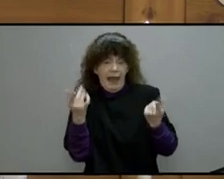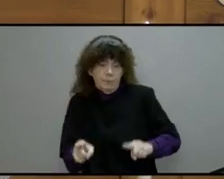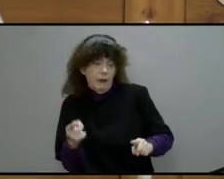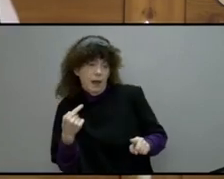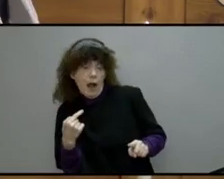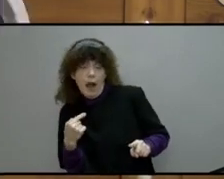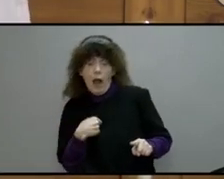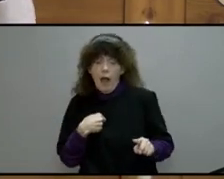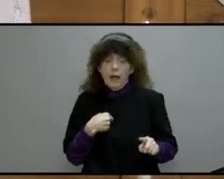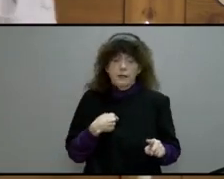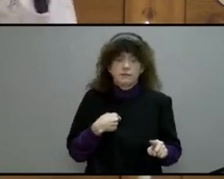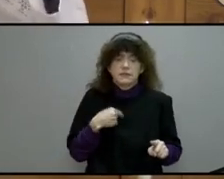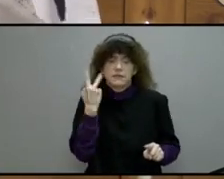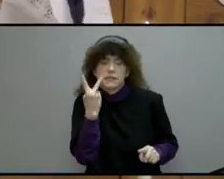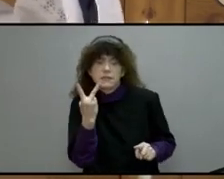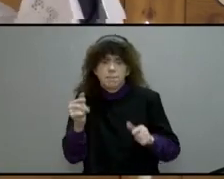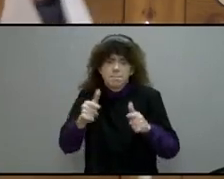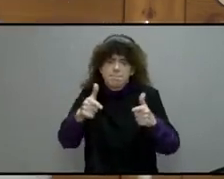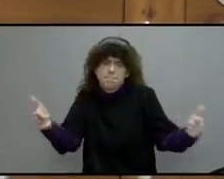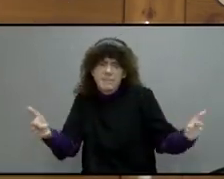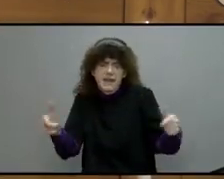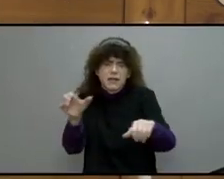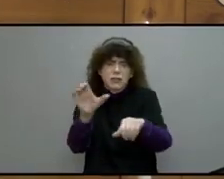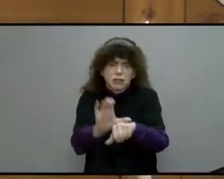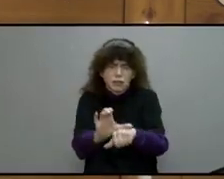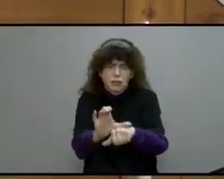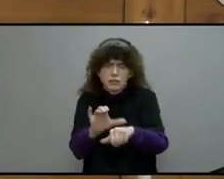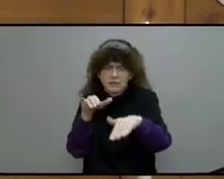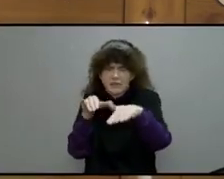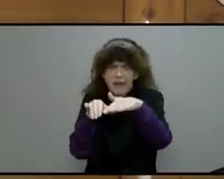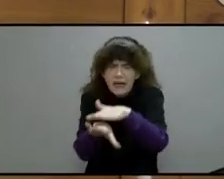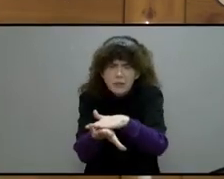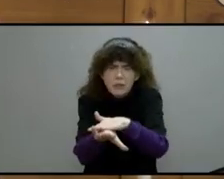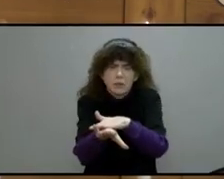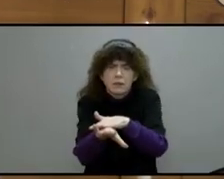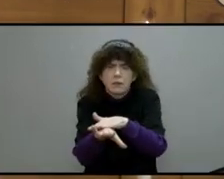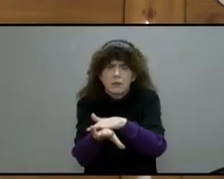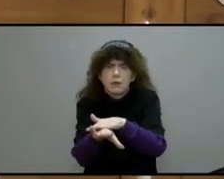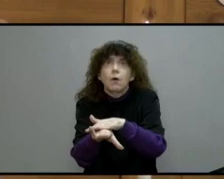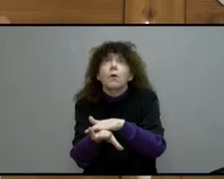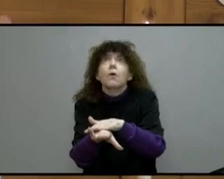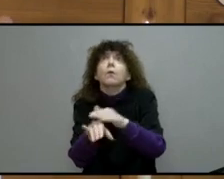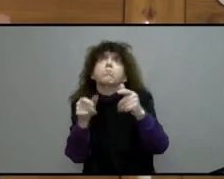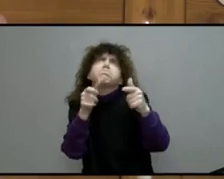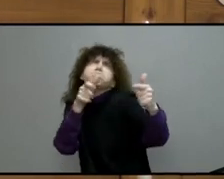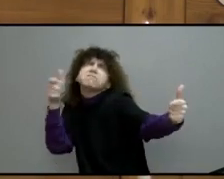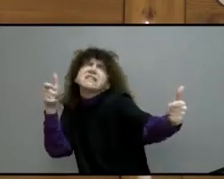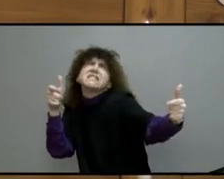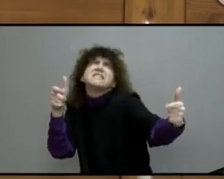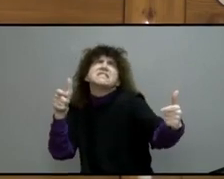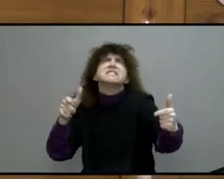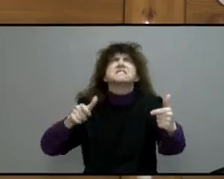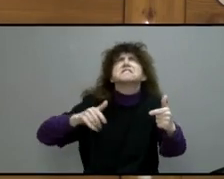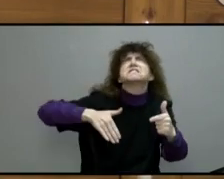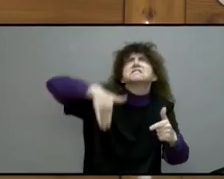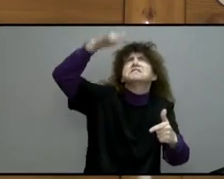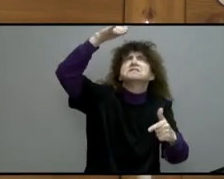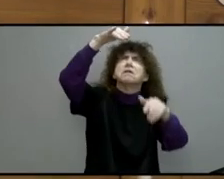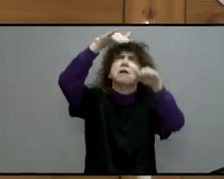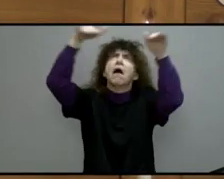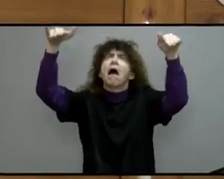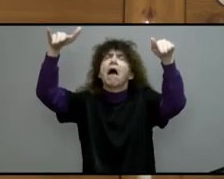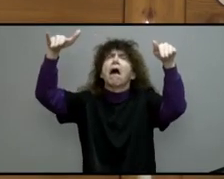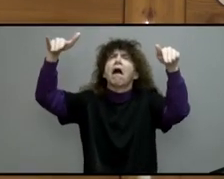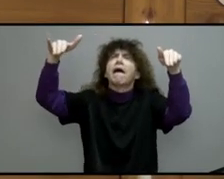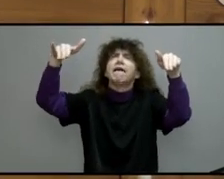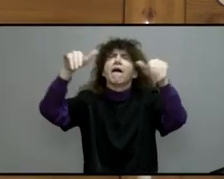a huge church with very high ceilings and beautiful sculptures and fancy altar adorned with satin and